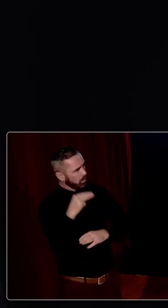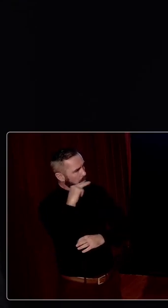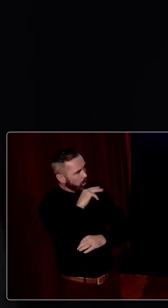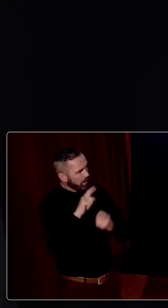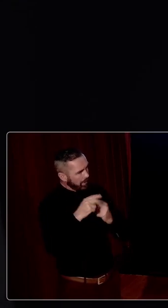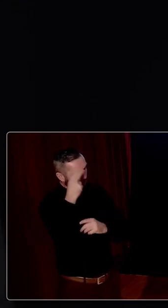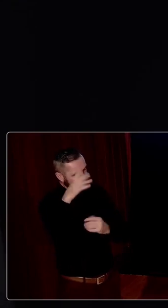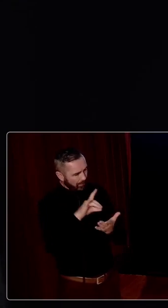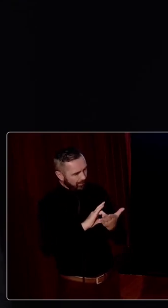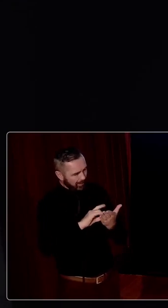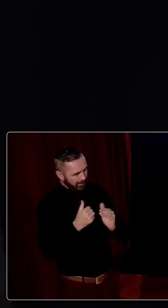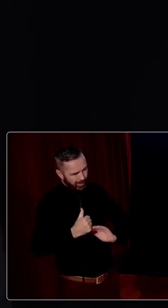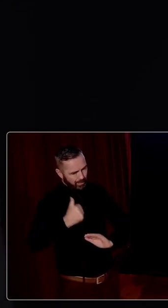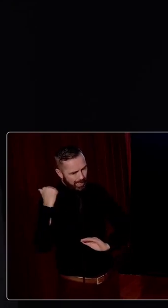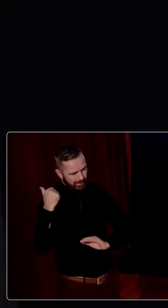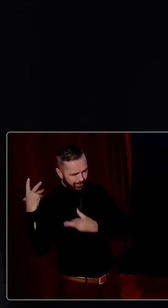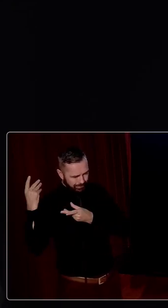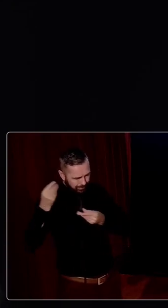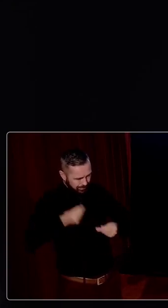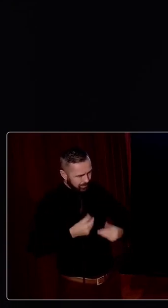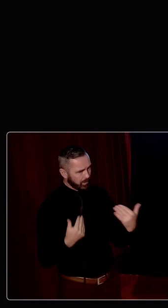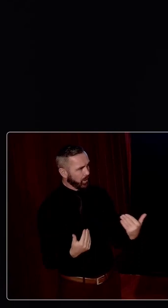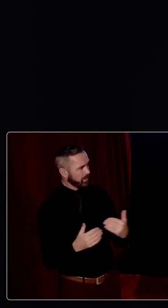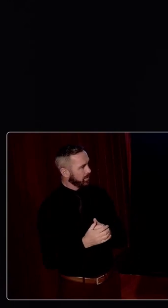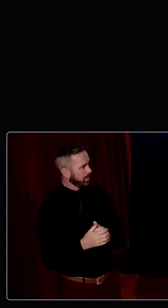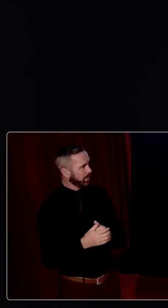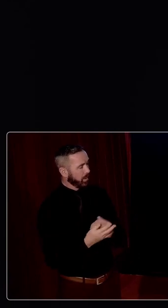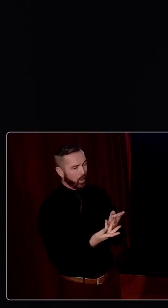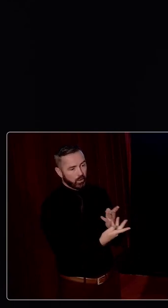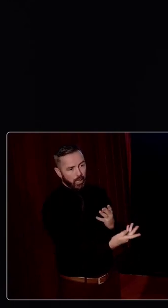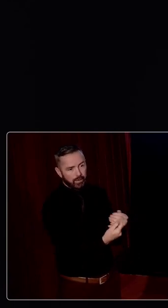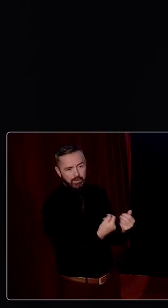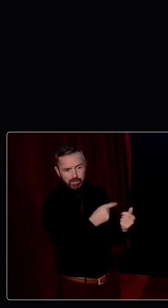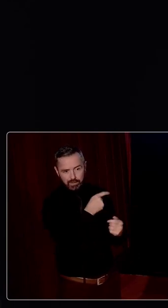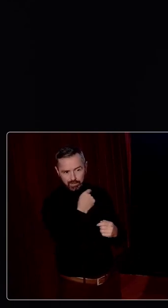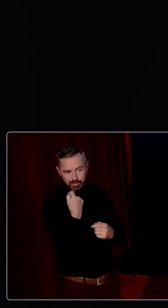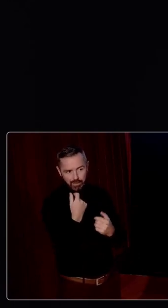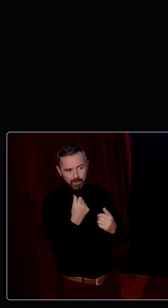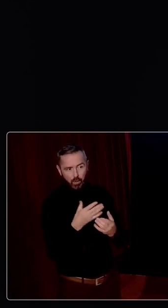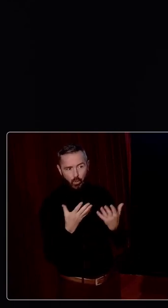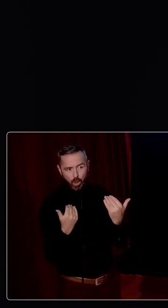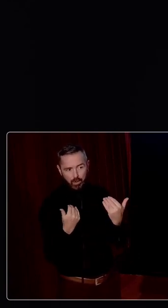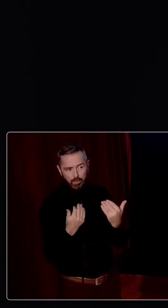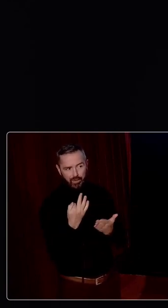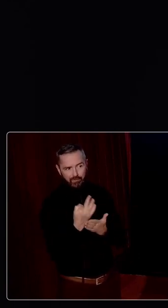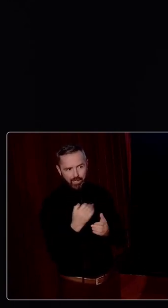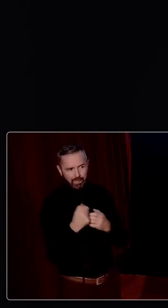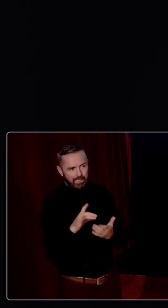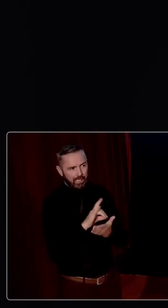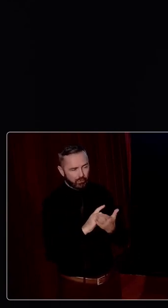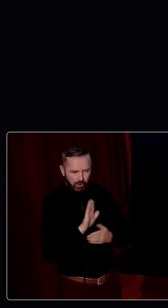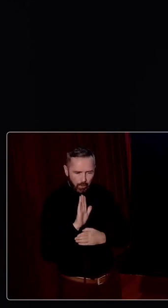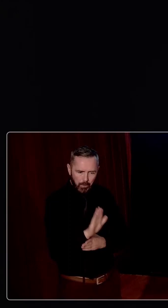of our past is to where we are in the present. And as the panellists have welcomed, I welcome the fact that history remains a